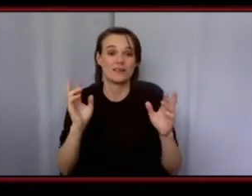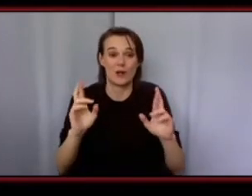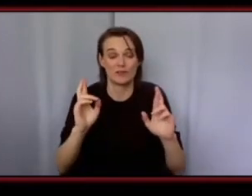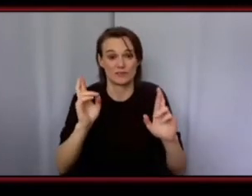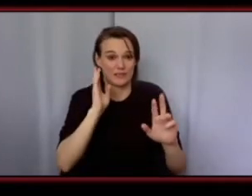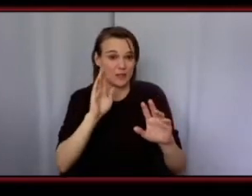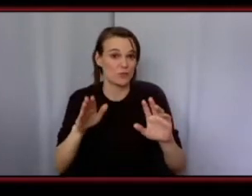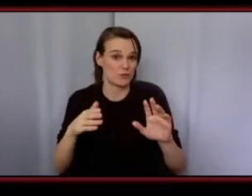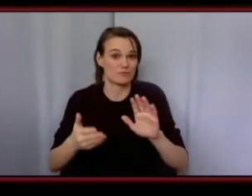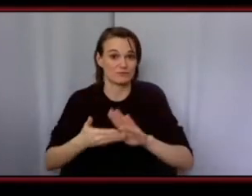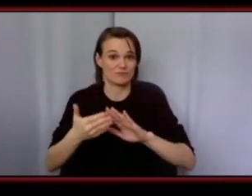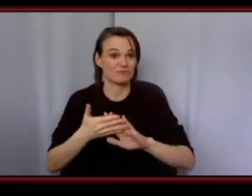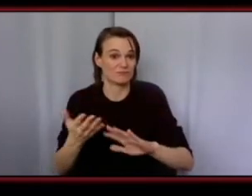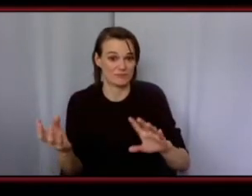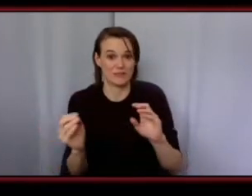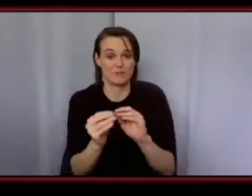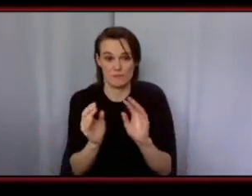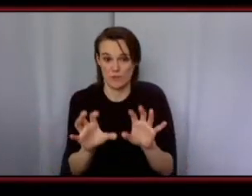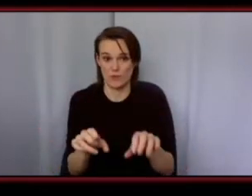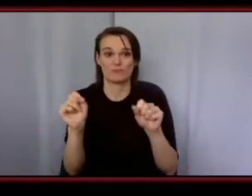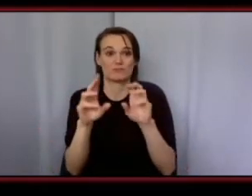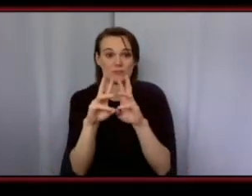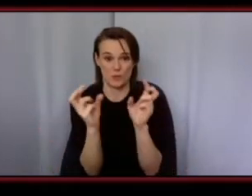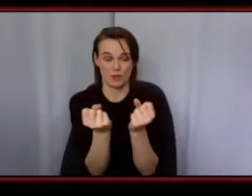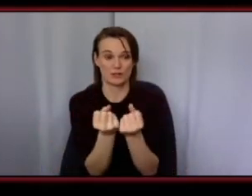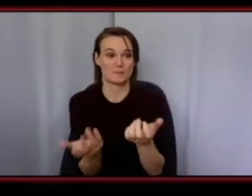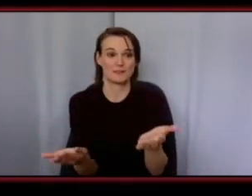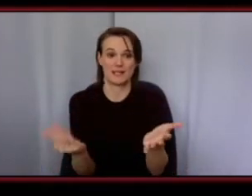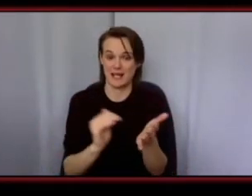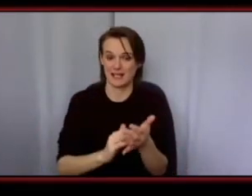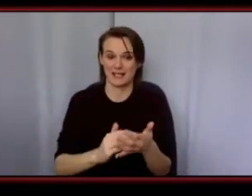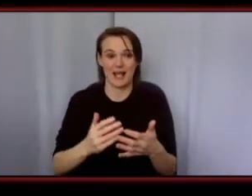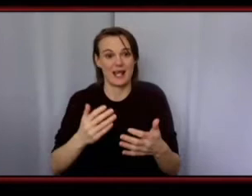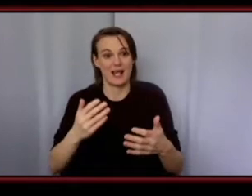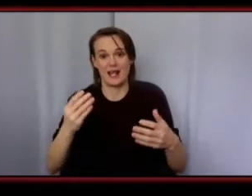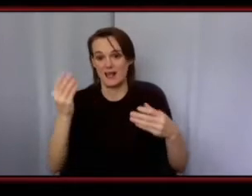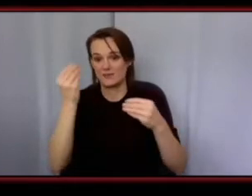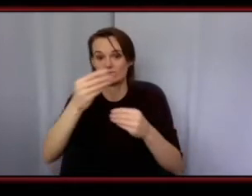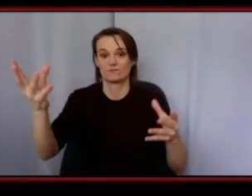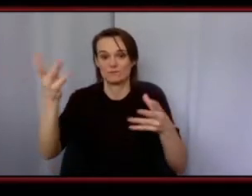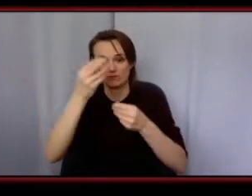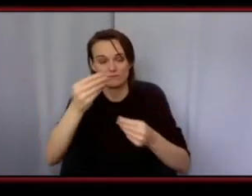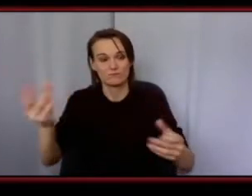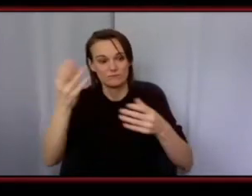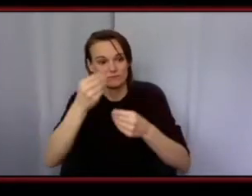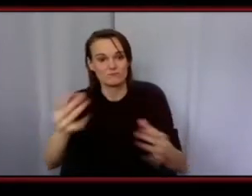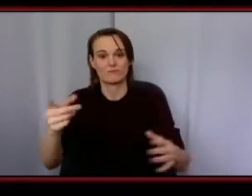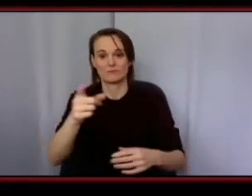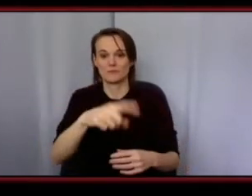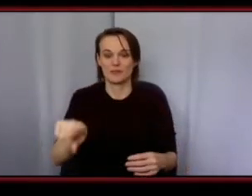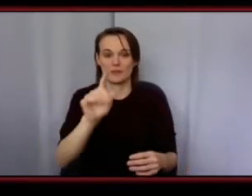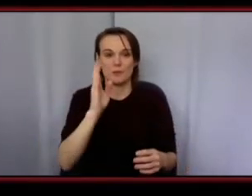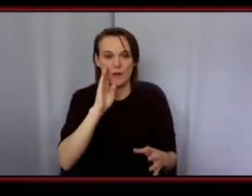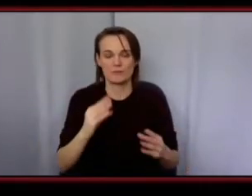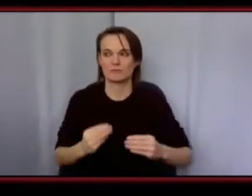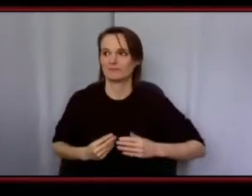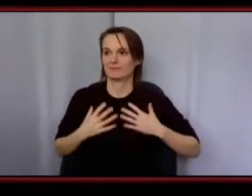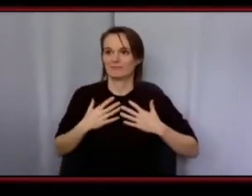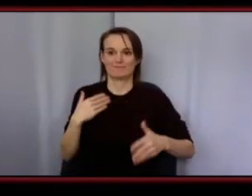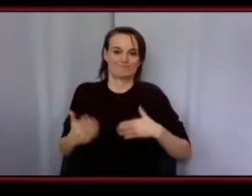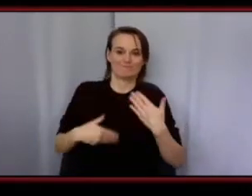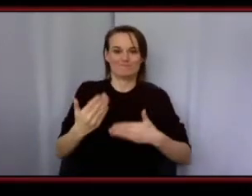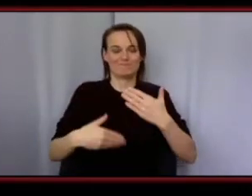in the in the future and provide you know quality content to you guys so that you guys can pursue what what it is that you're you know meant to do so